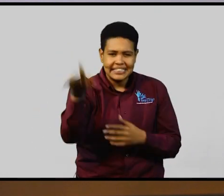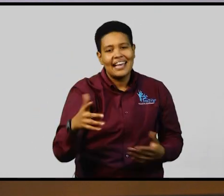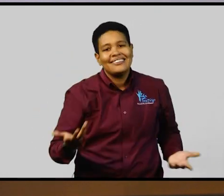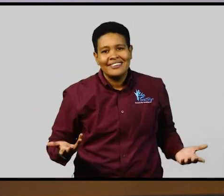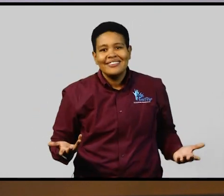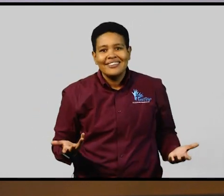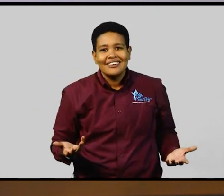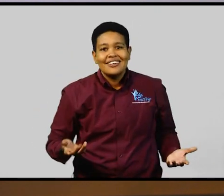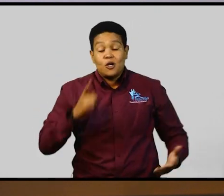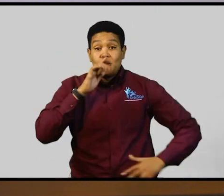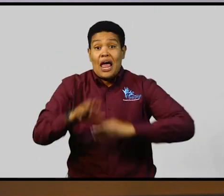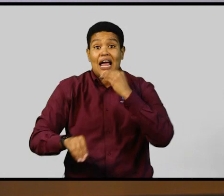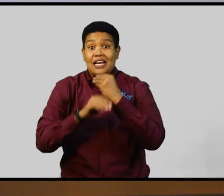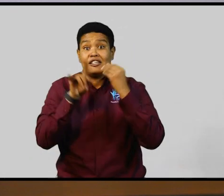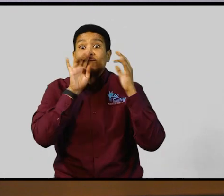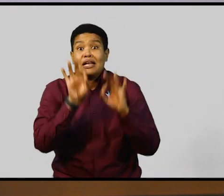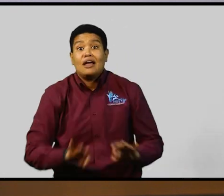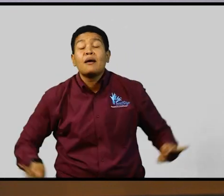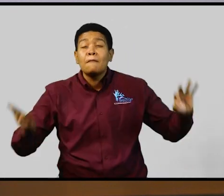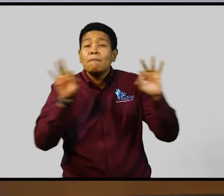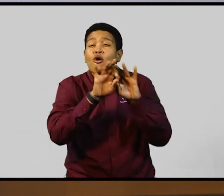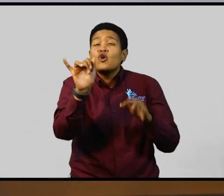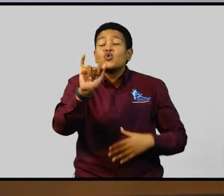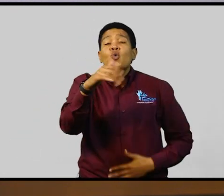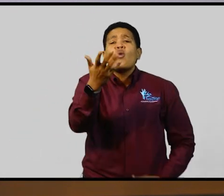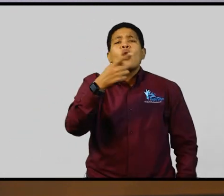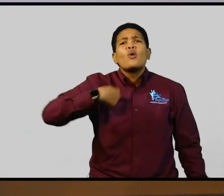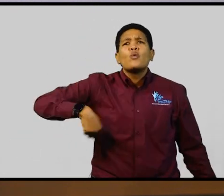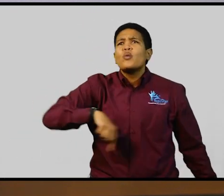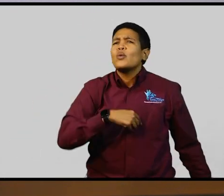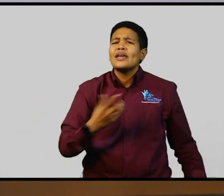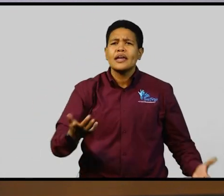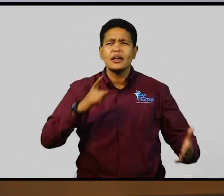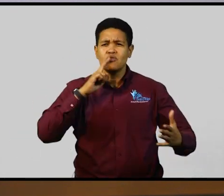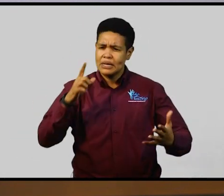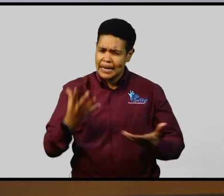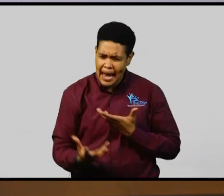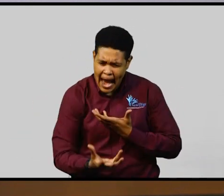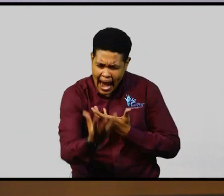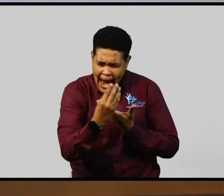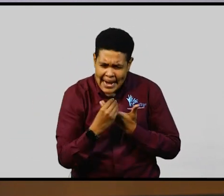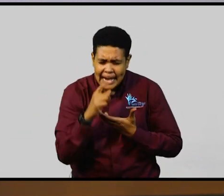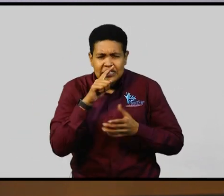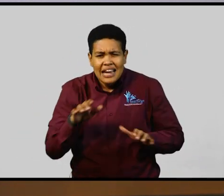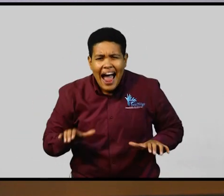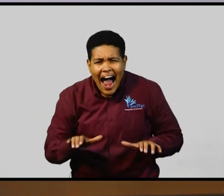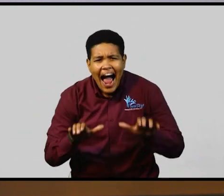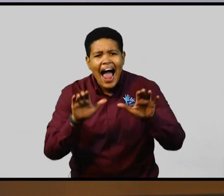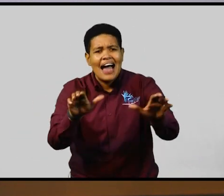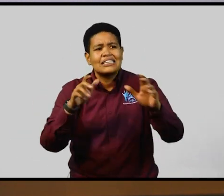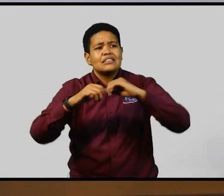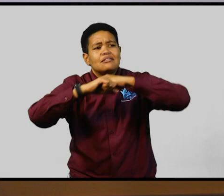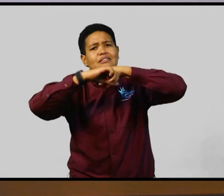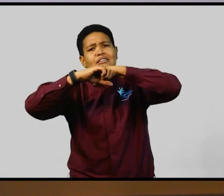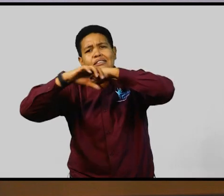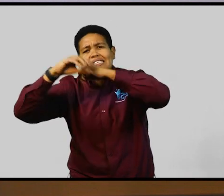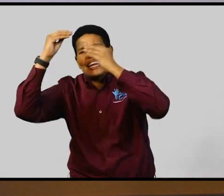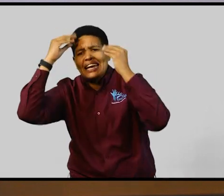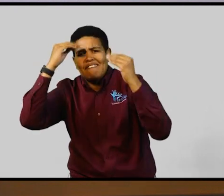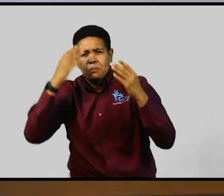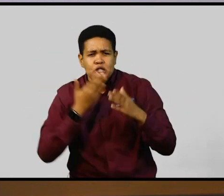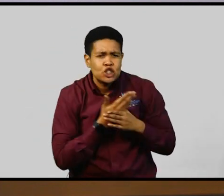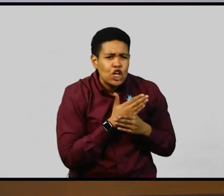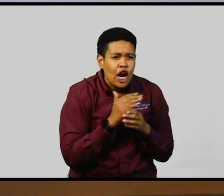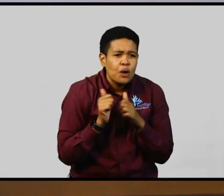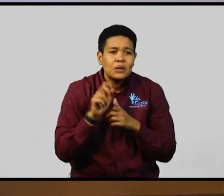also going to be important that we engage in active public education of